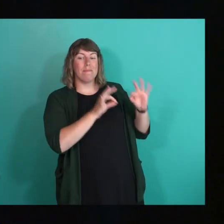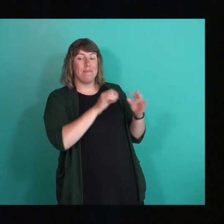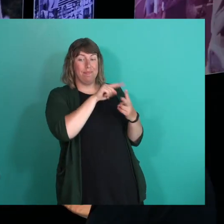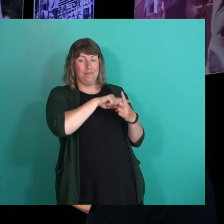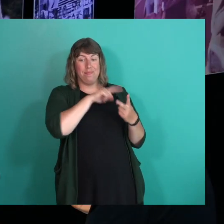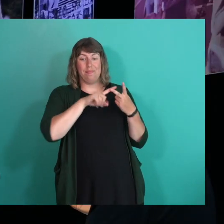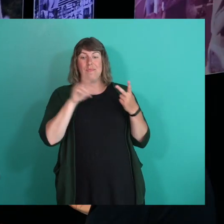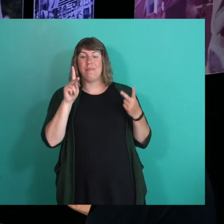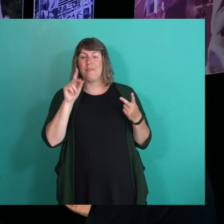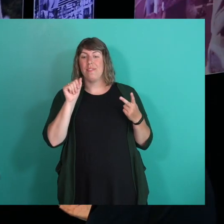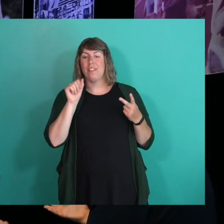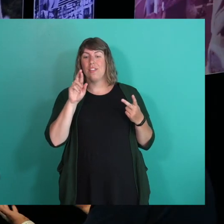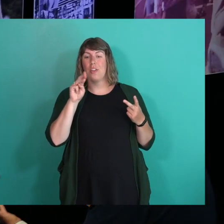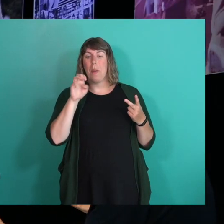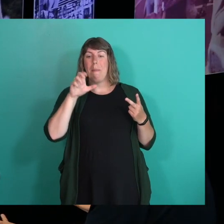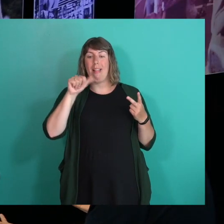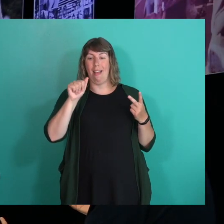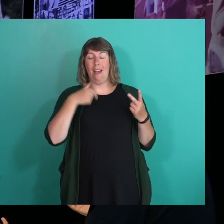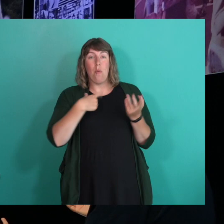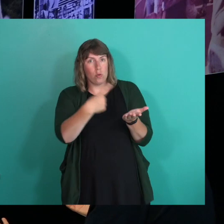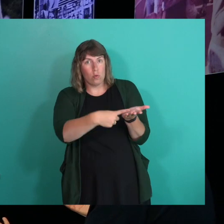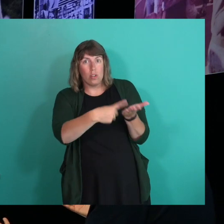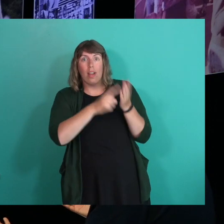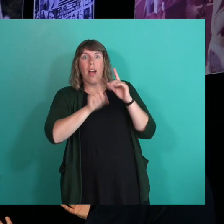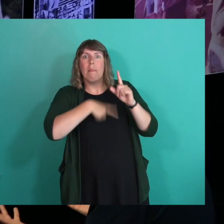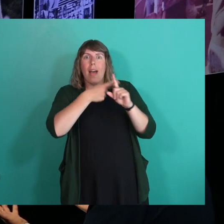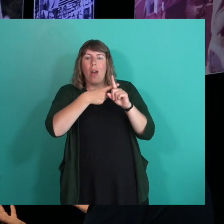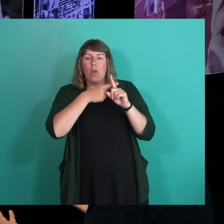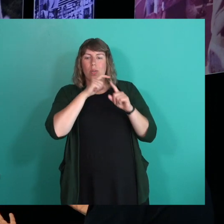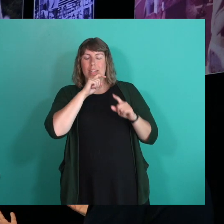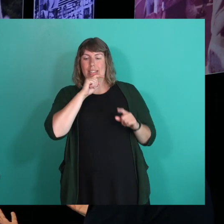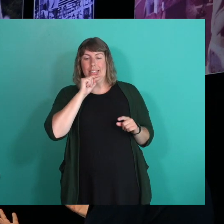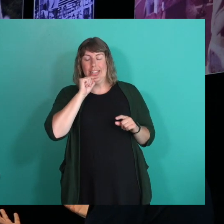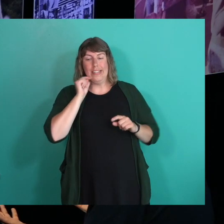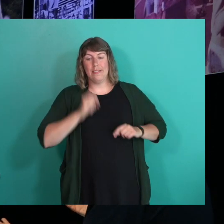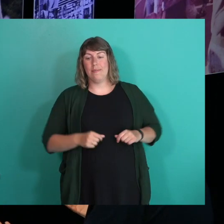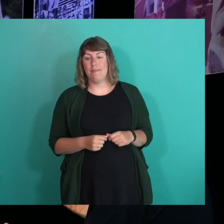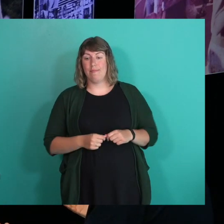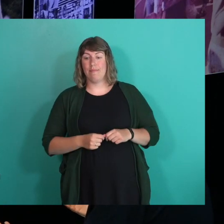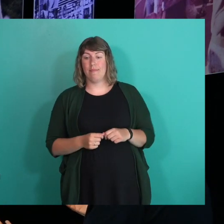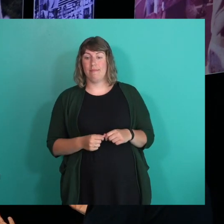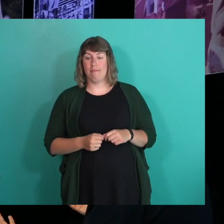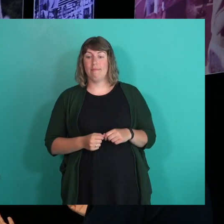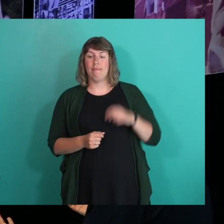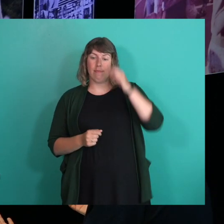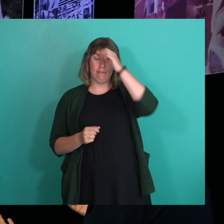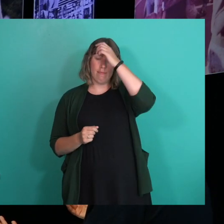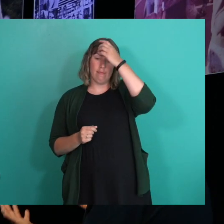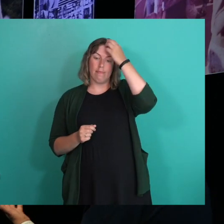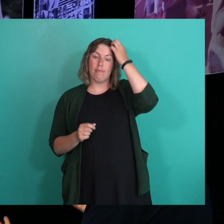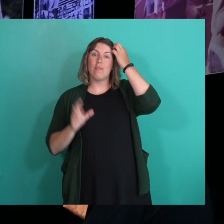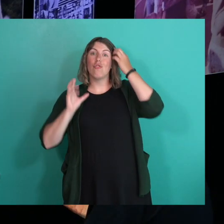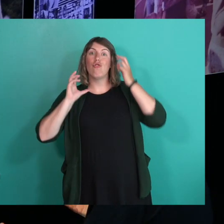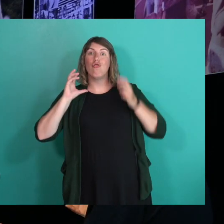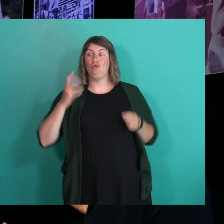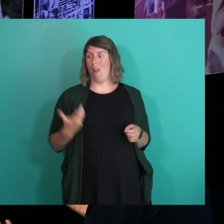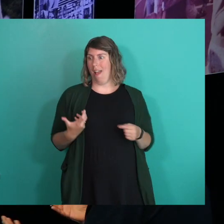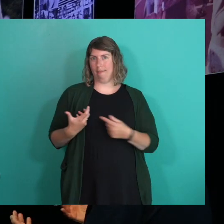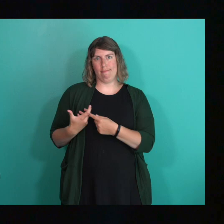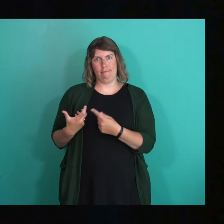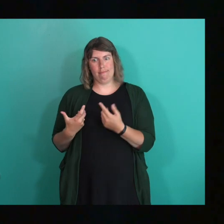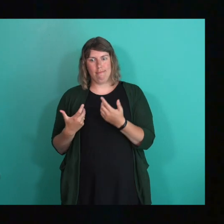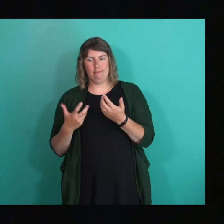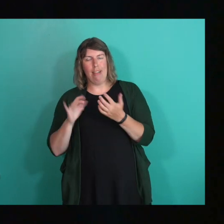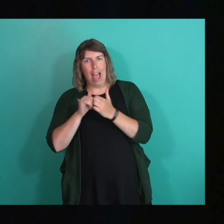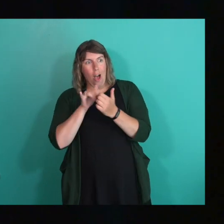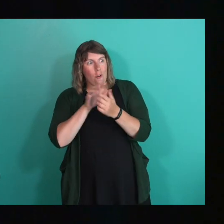Carmela here, I wanted to talk also about the place that drag has in that like